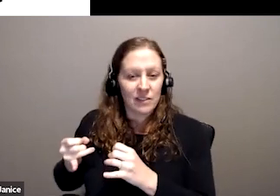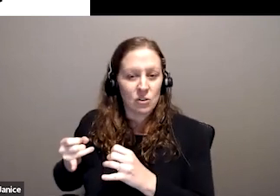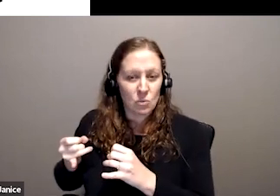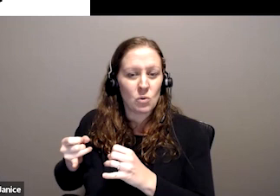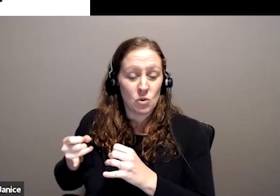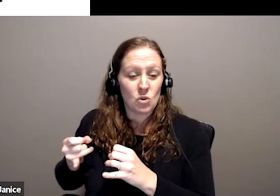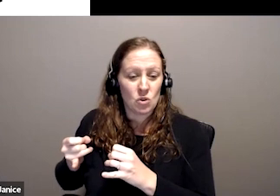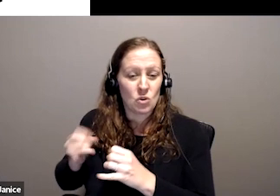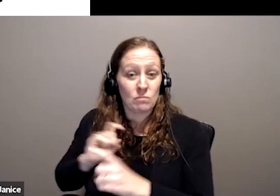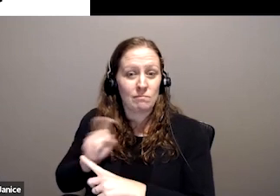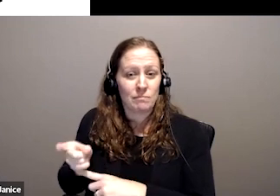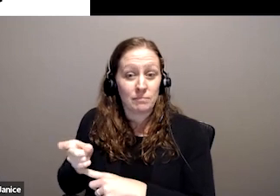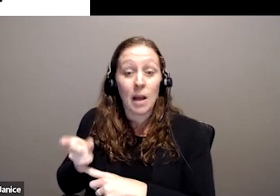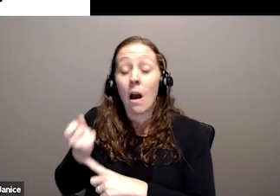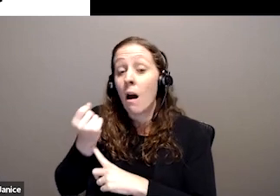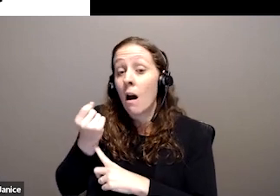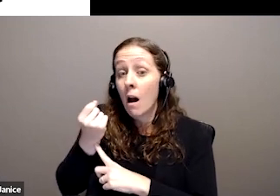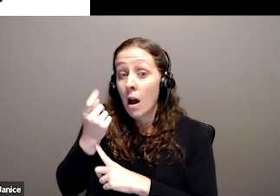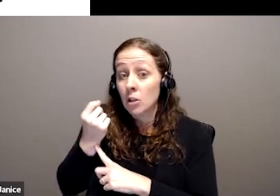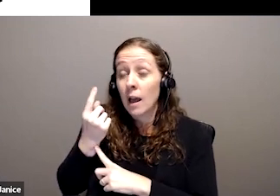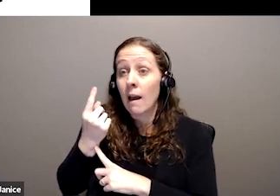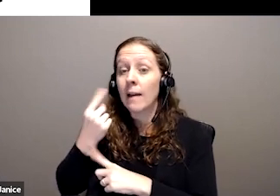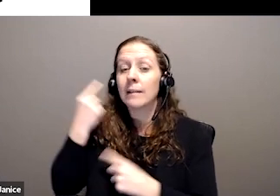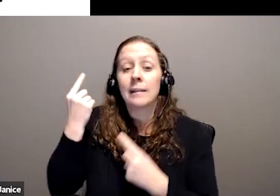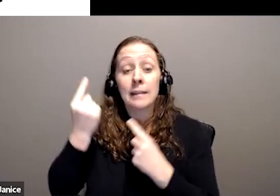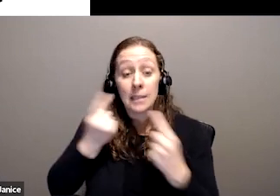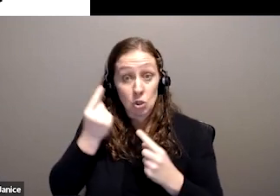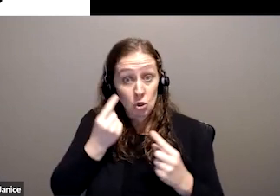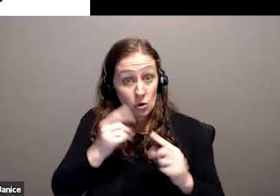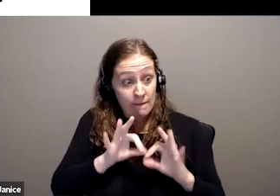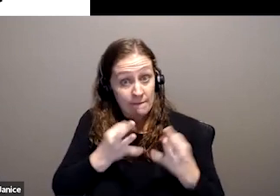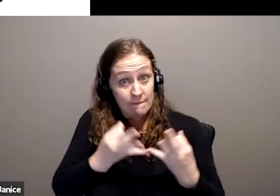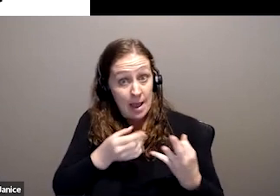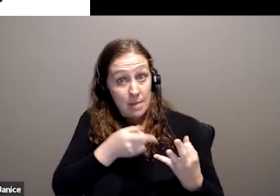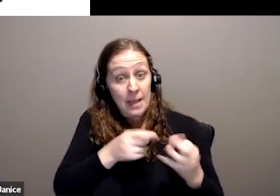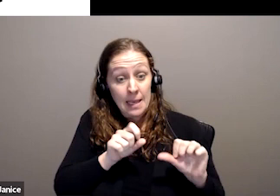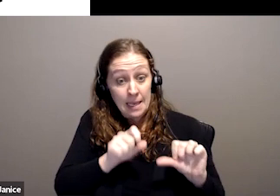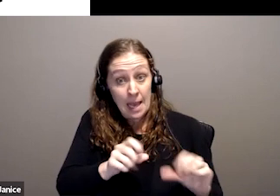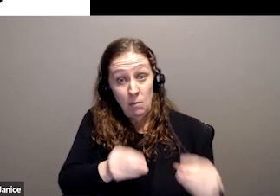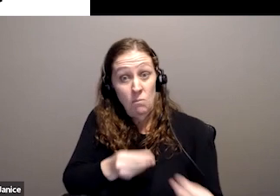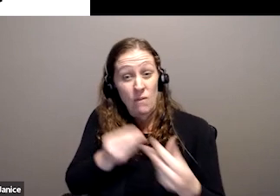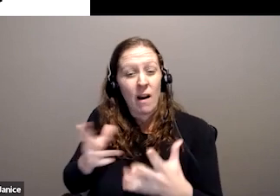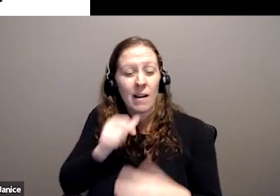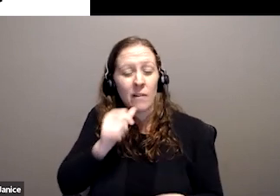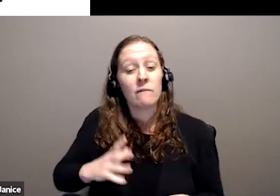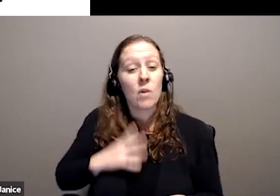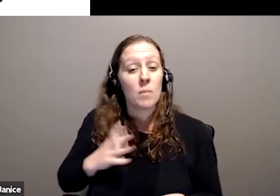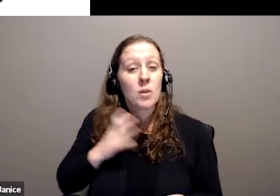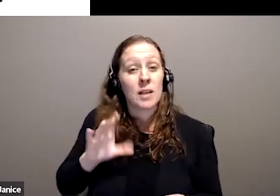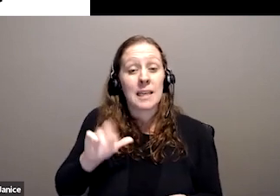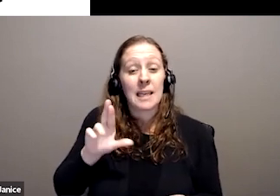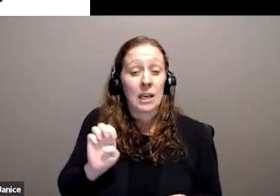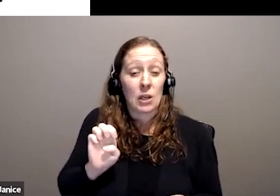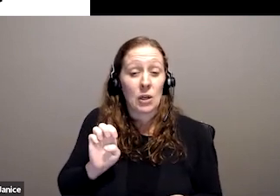take account of the capacity of families to provide informal care. And so it also